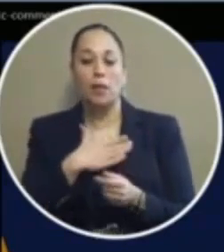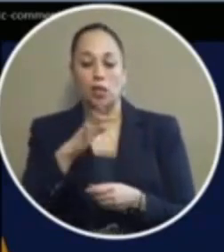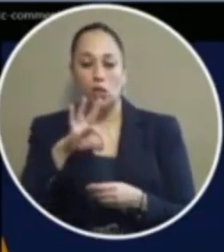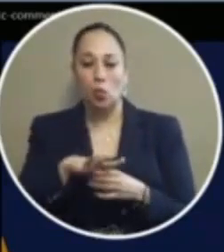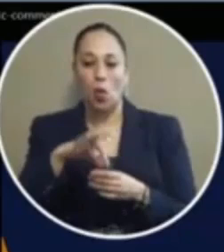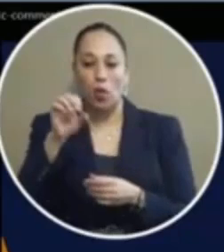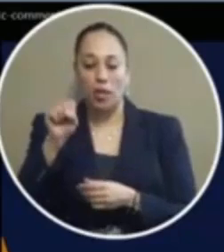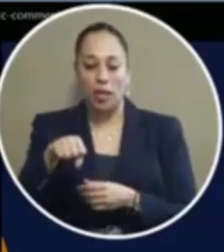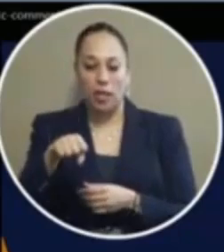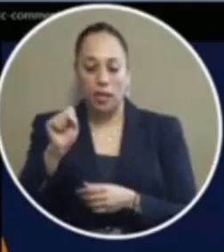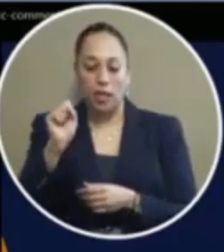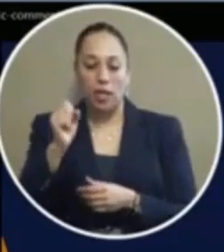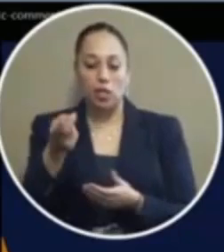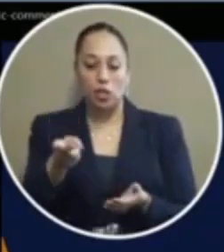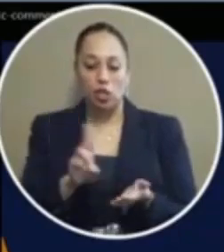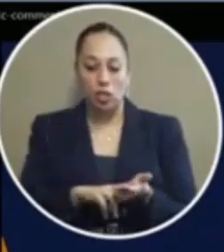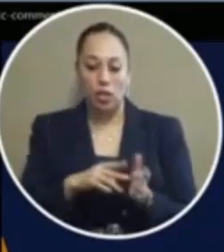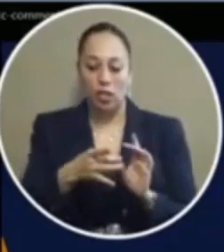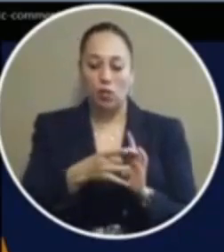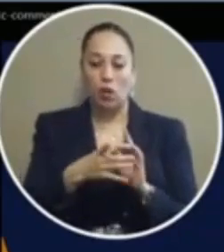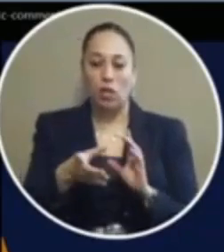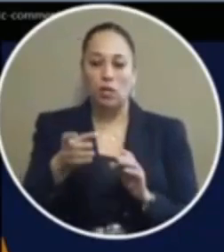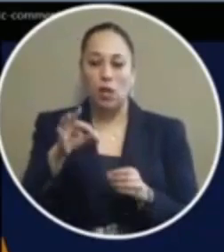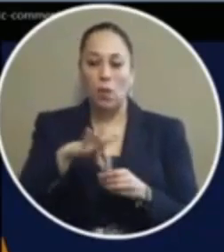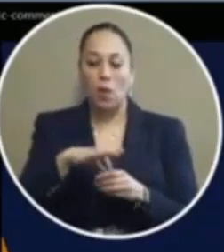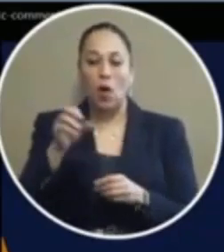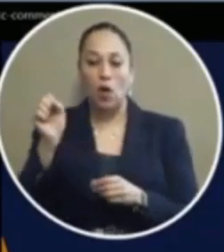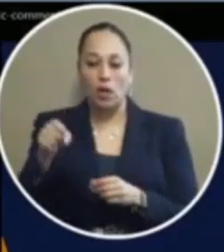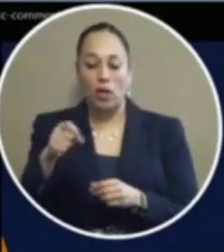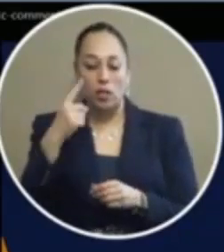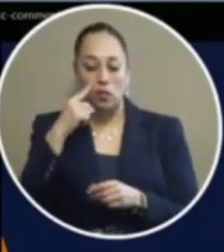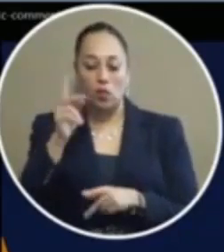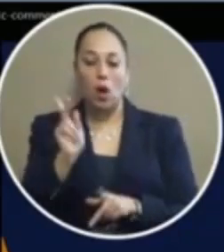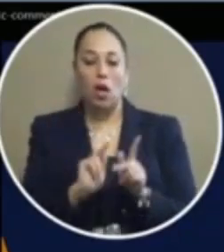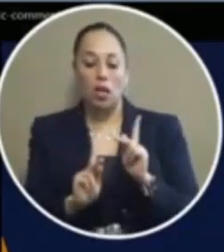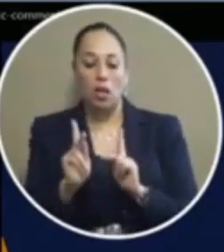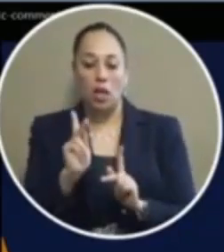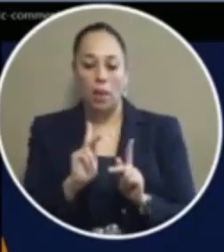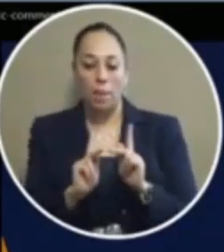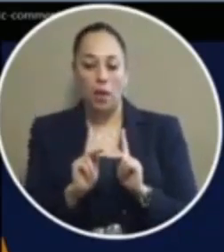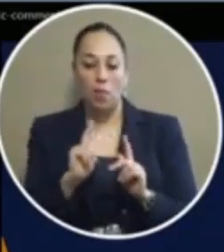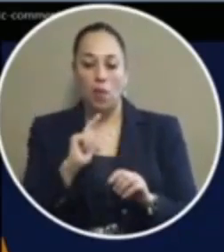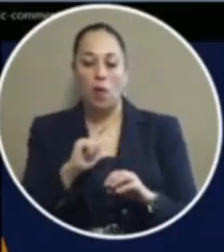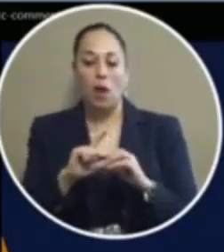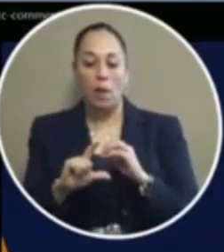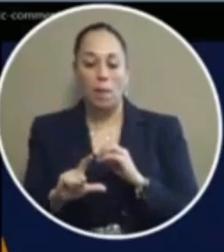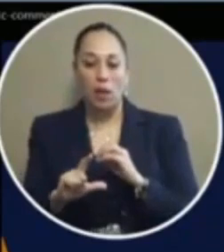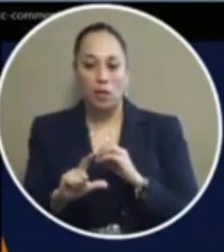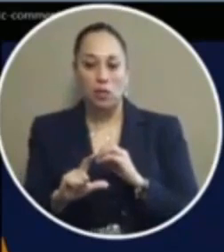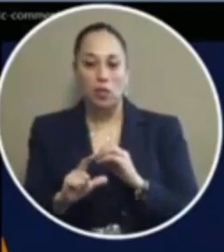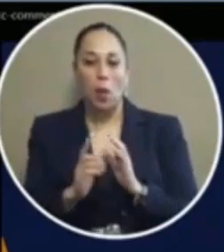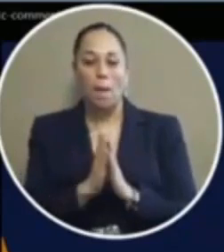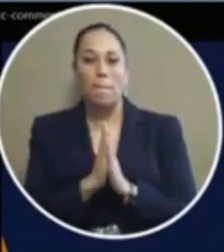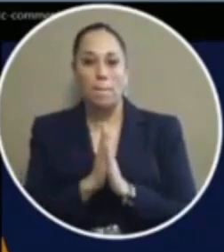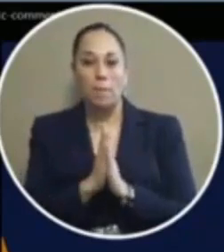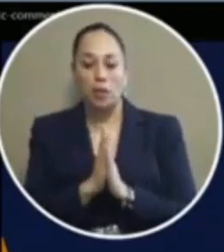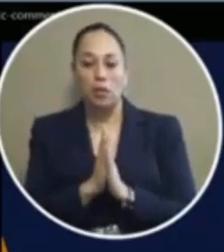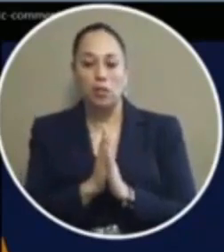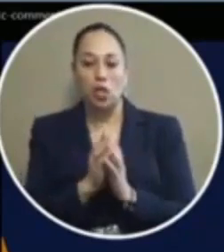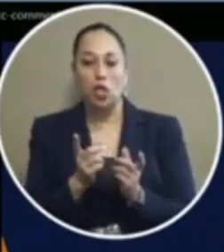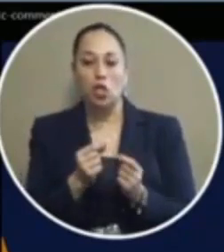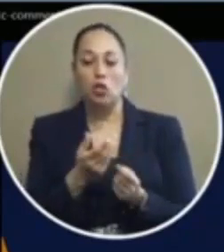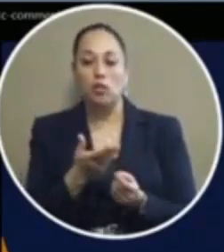for exciting release vote yes for the citizens of el paso please do something